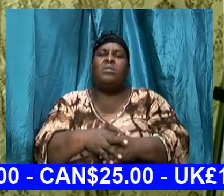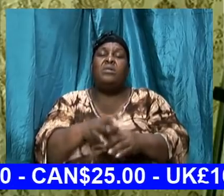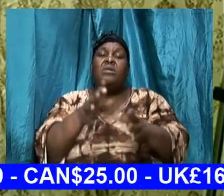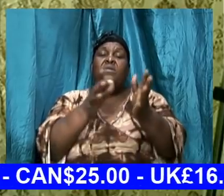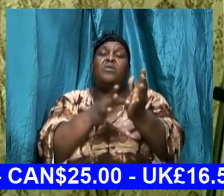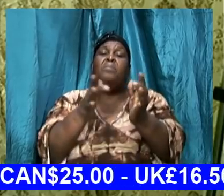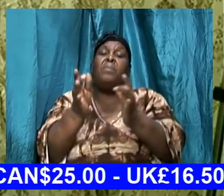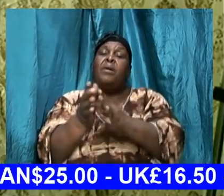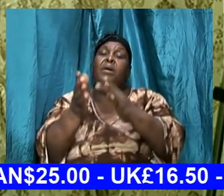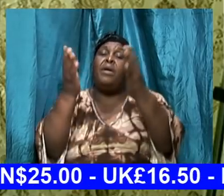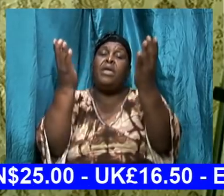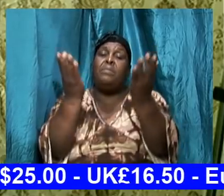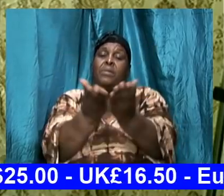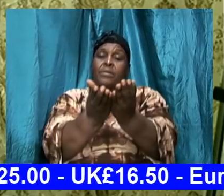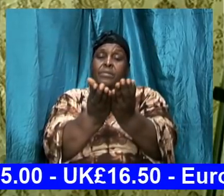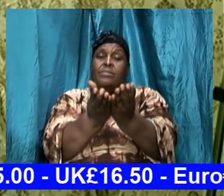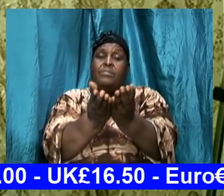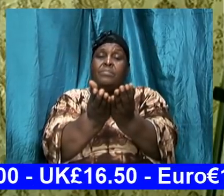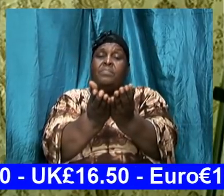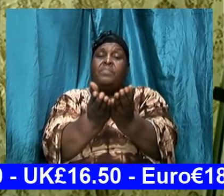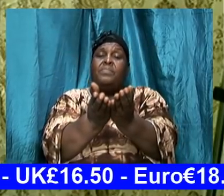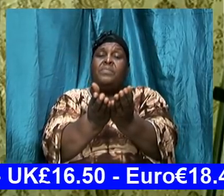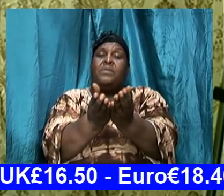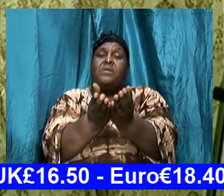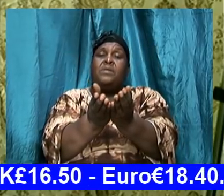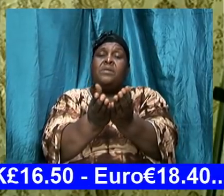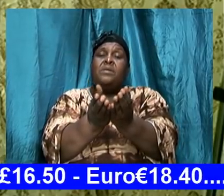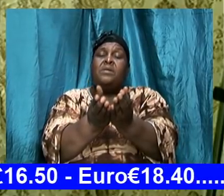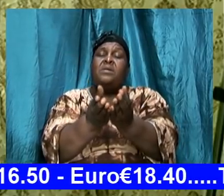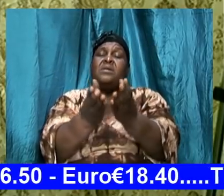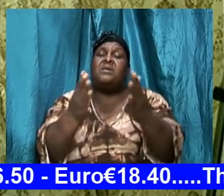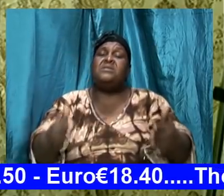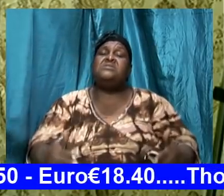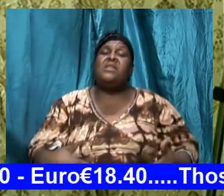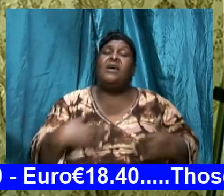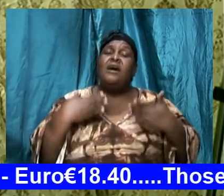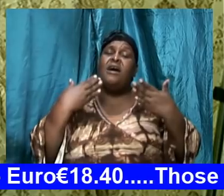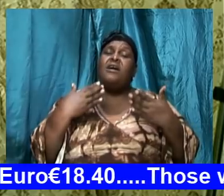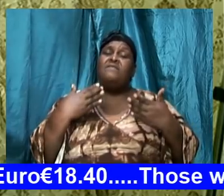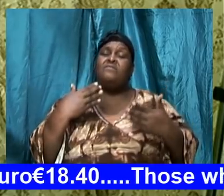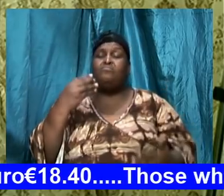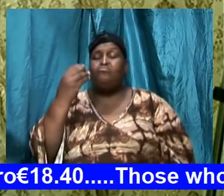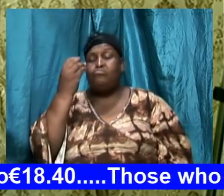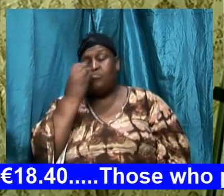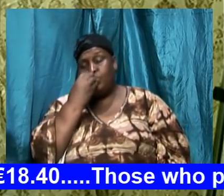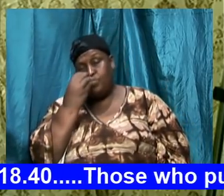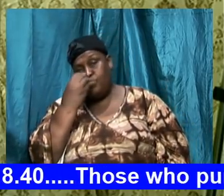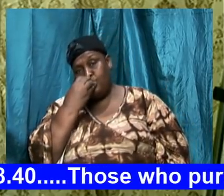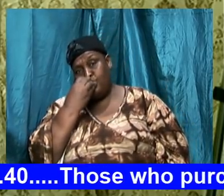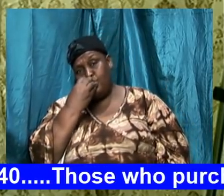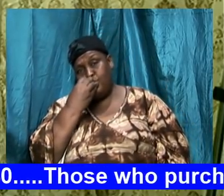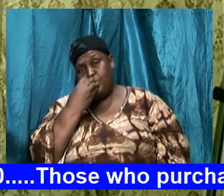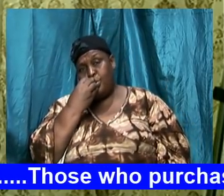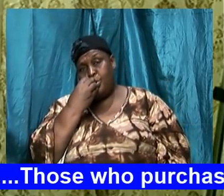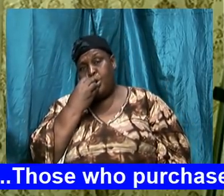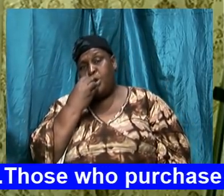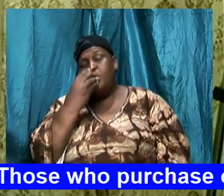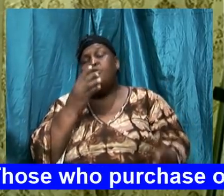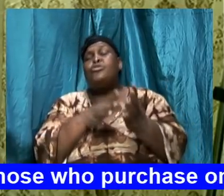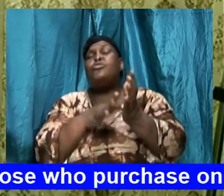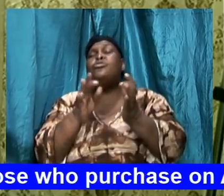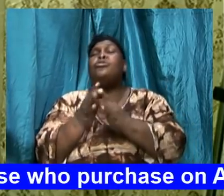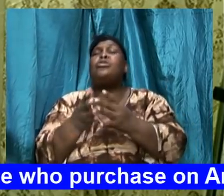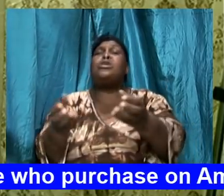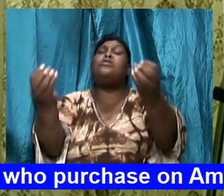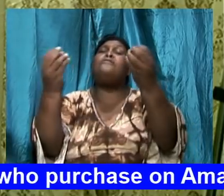life is food it is what gives us nourishment it